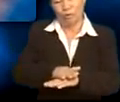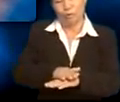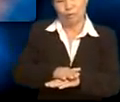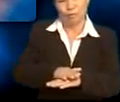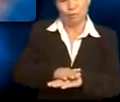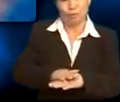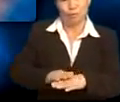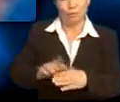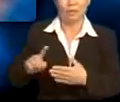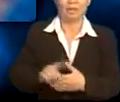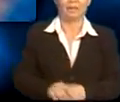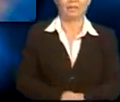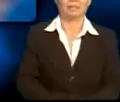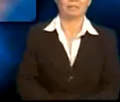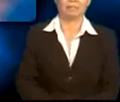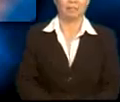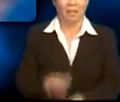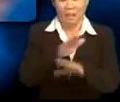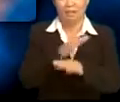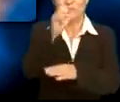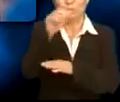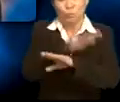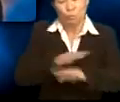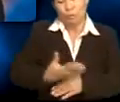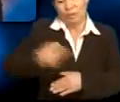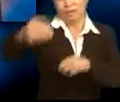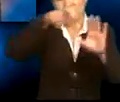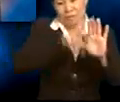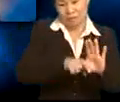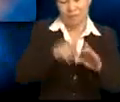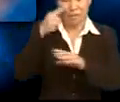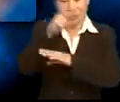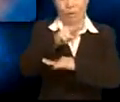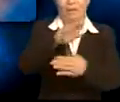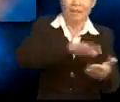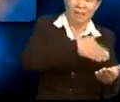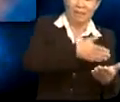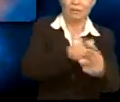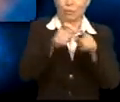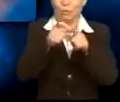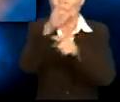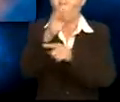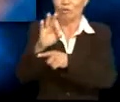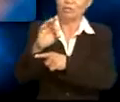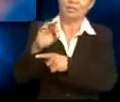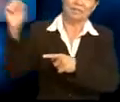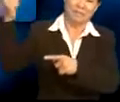through the song, so don't leave your seat. Hmm, let's take a look at the lyrics of the song.